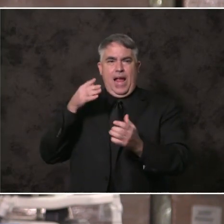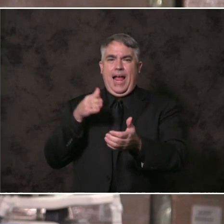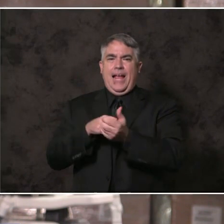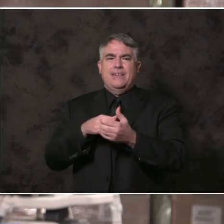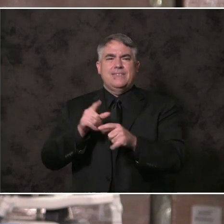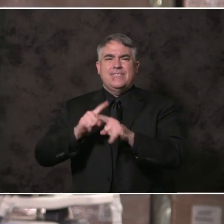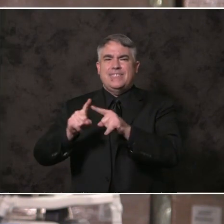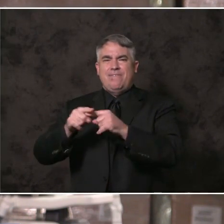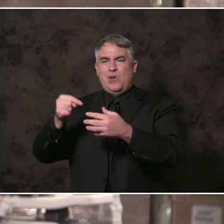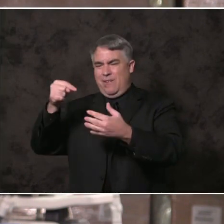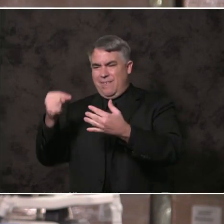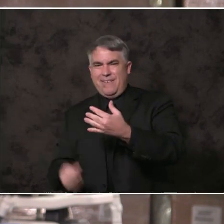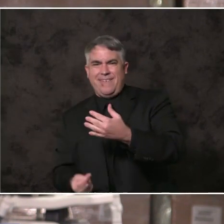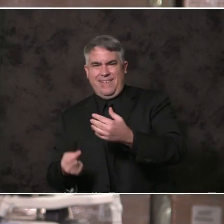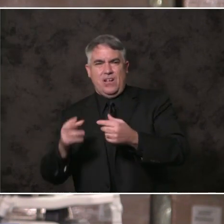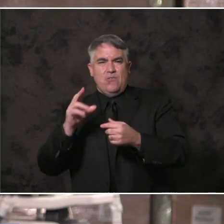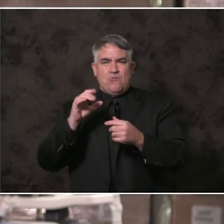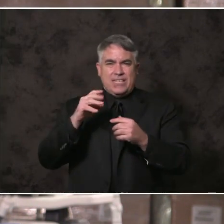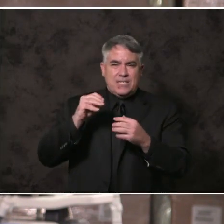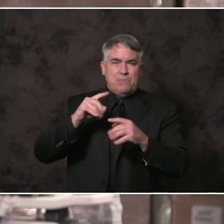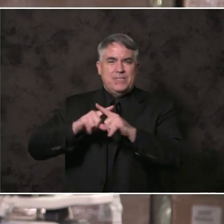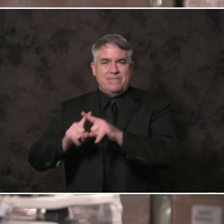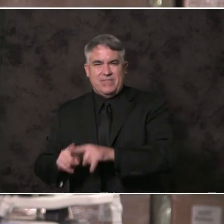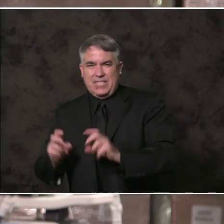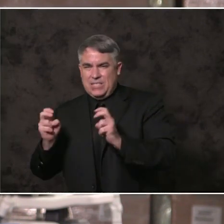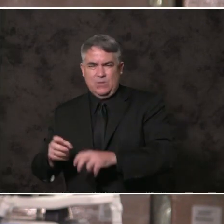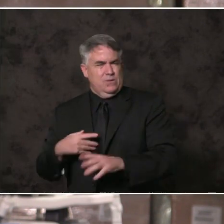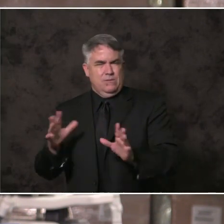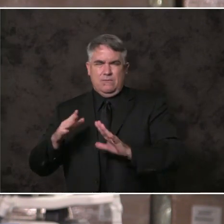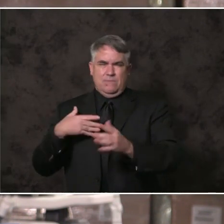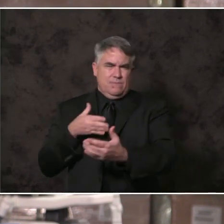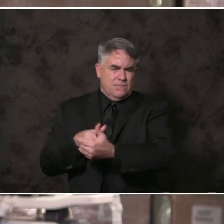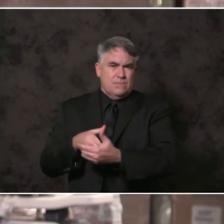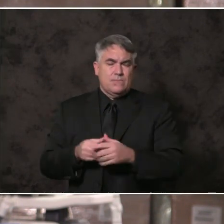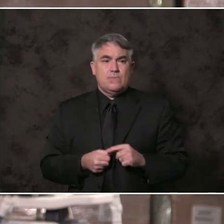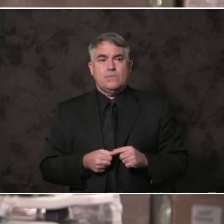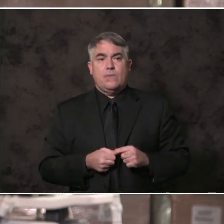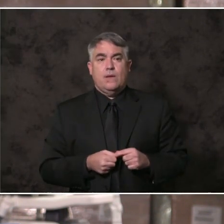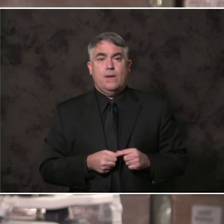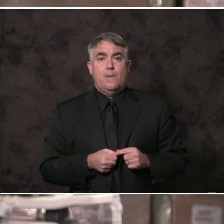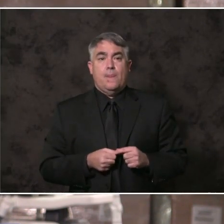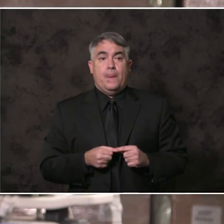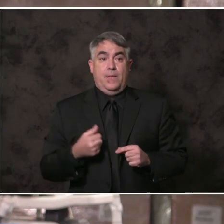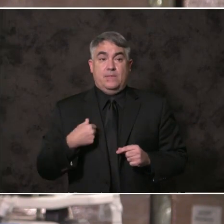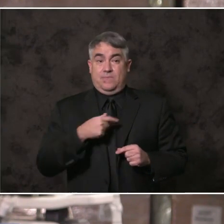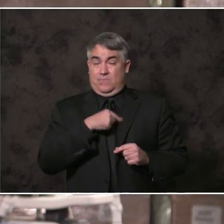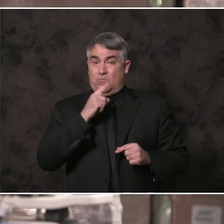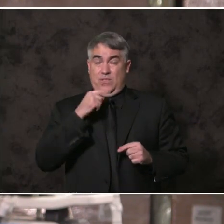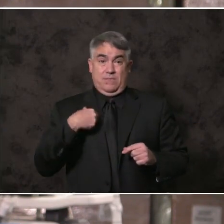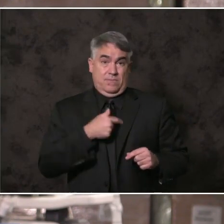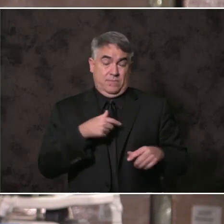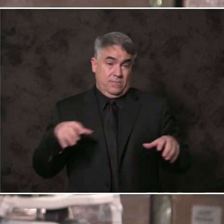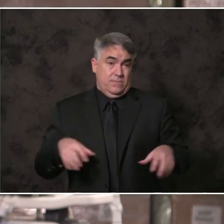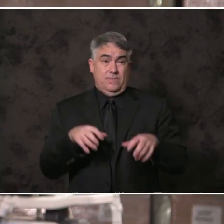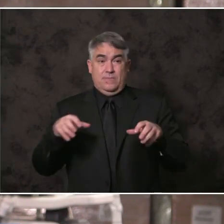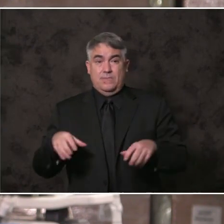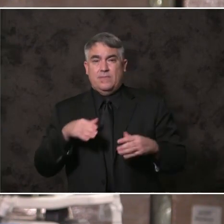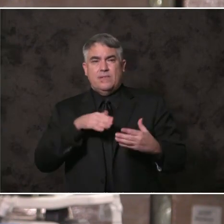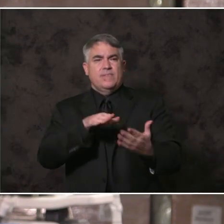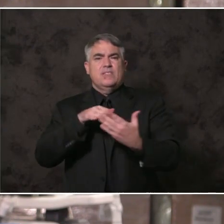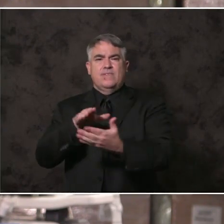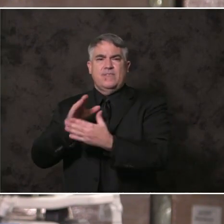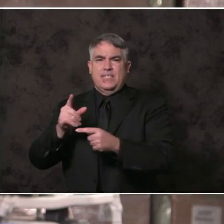conditions that have made this response so hard. From real action to tackle climate change. To substantive,